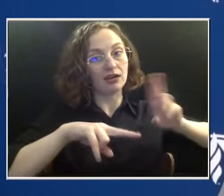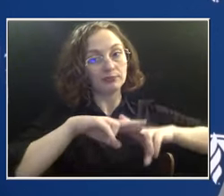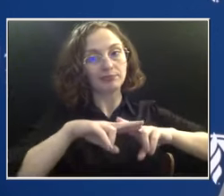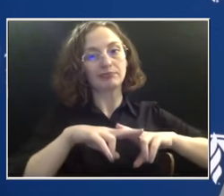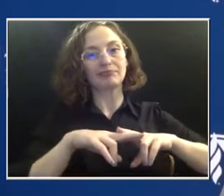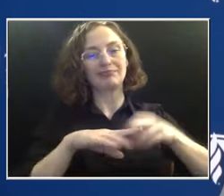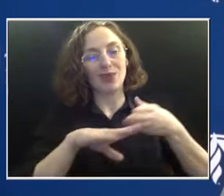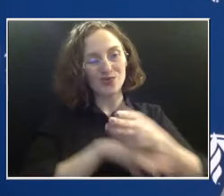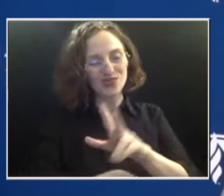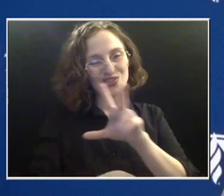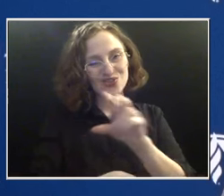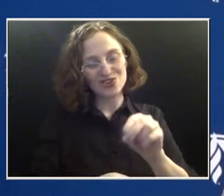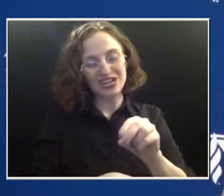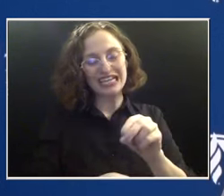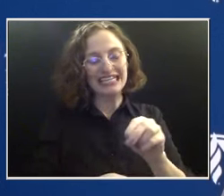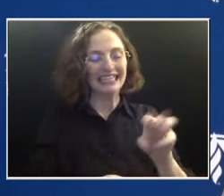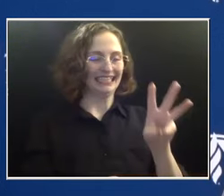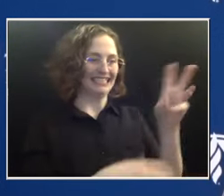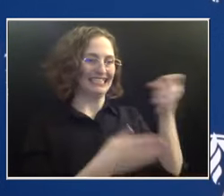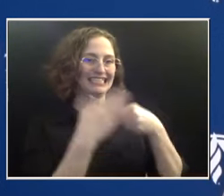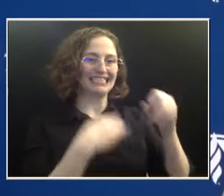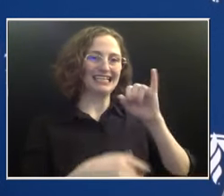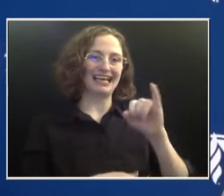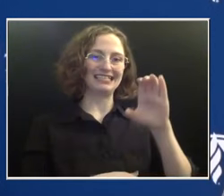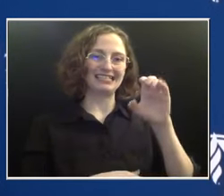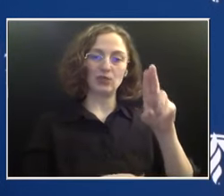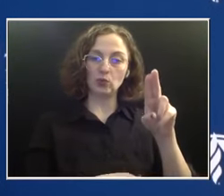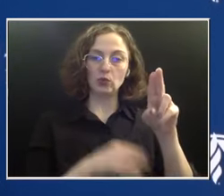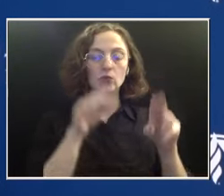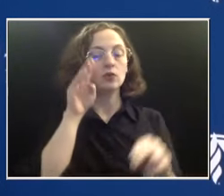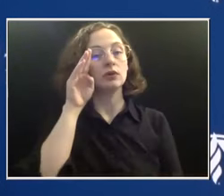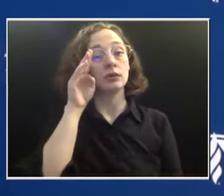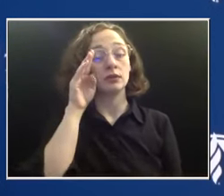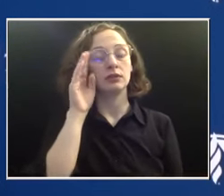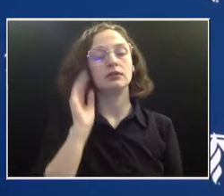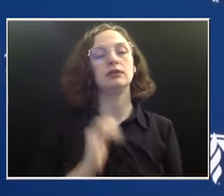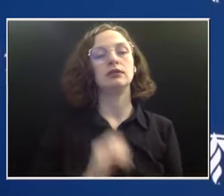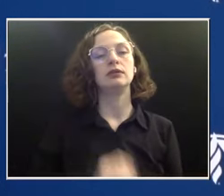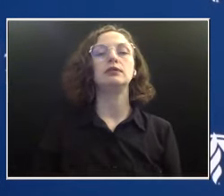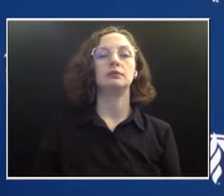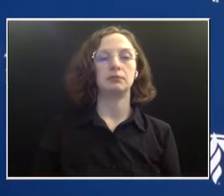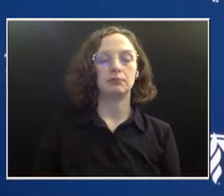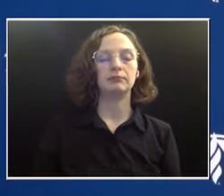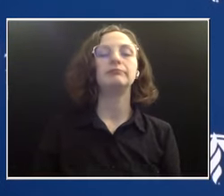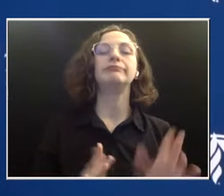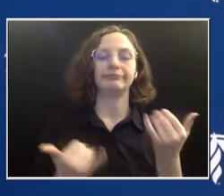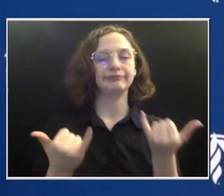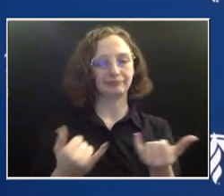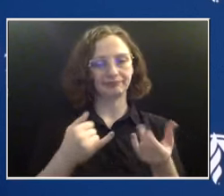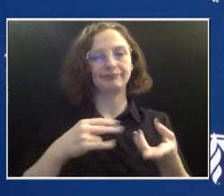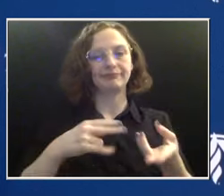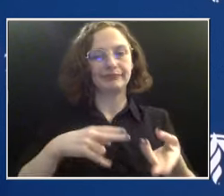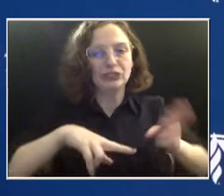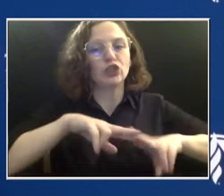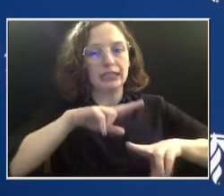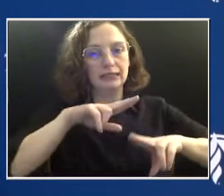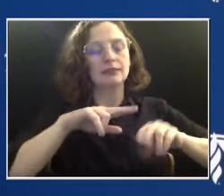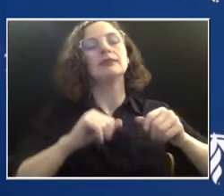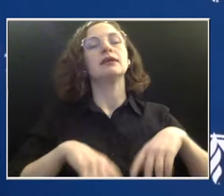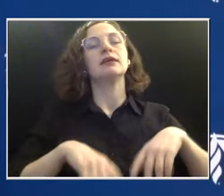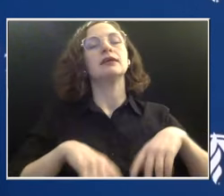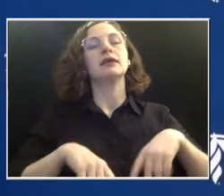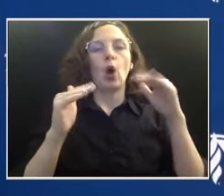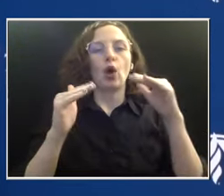an increase right now. Hopefully it will peak and plateau.